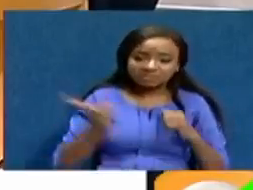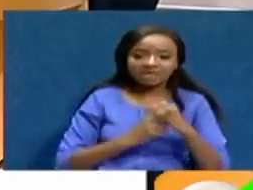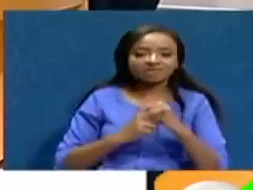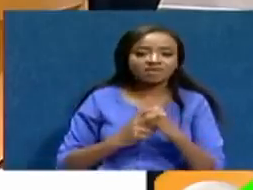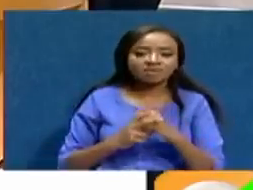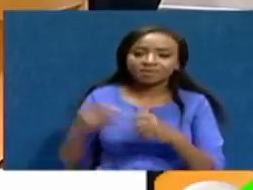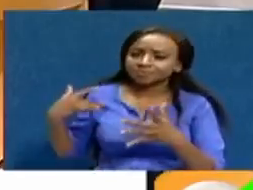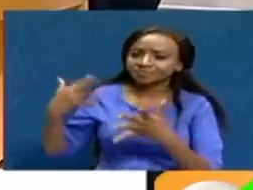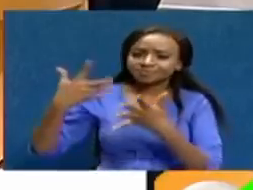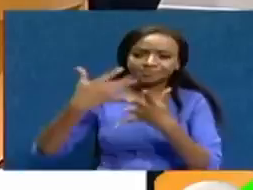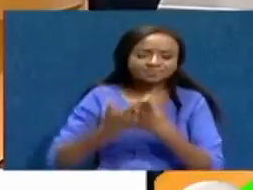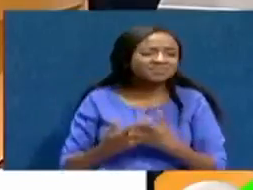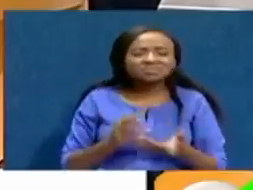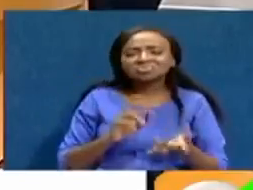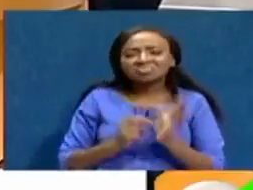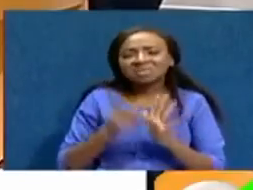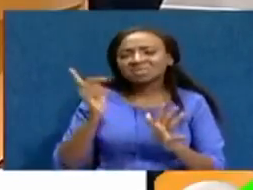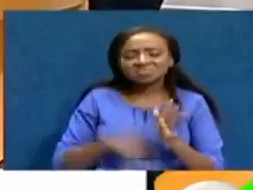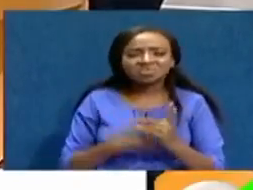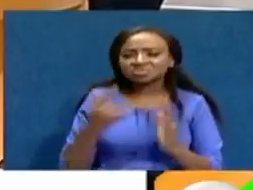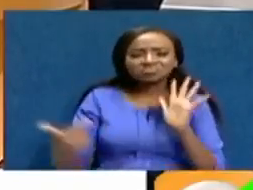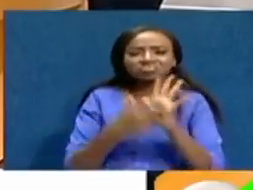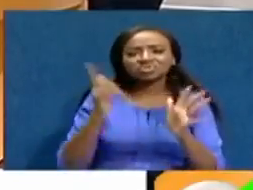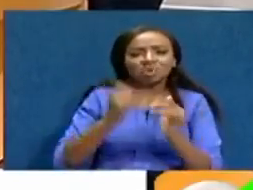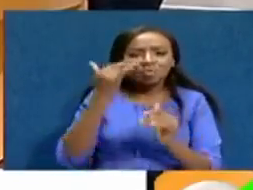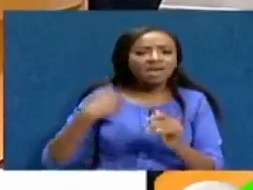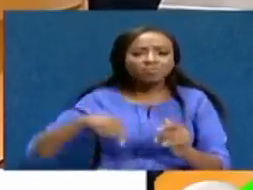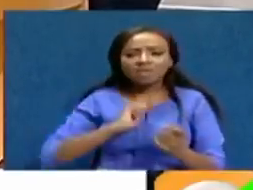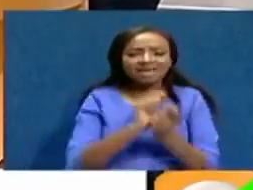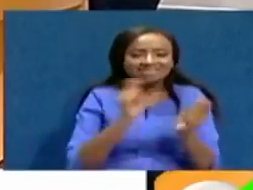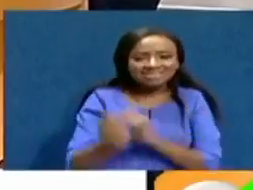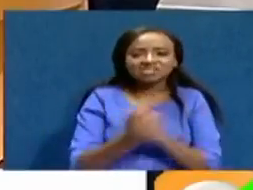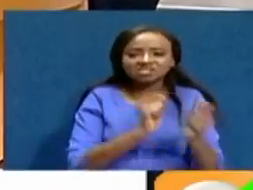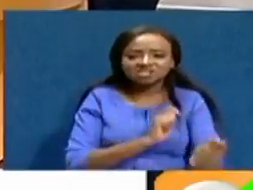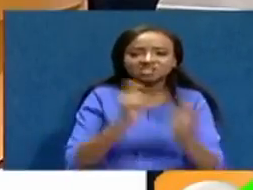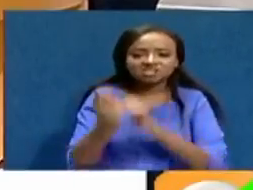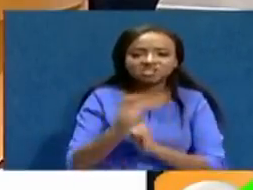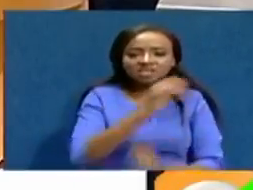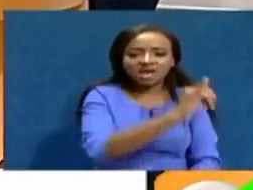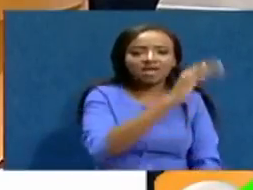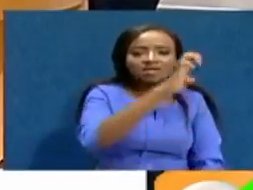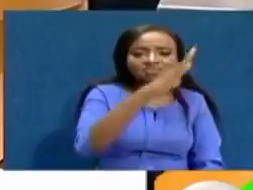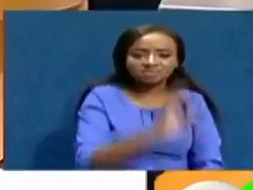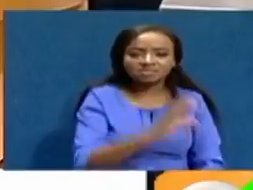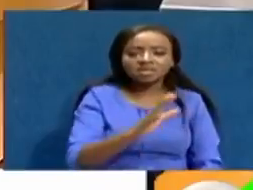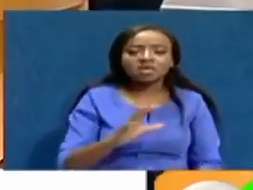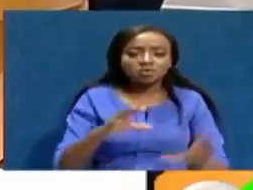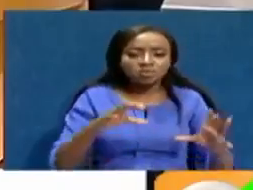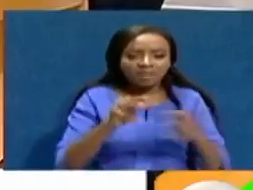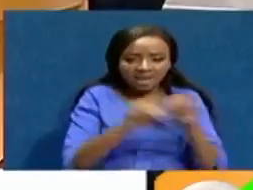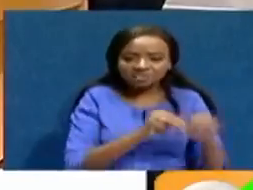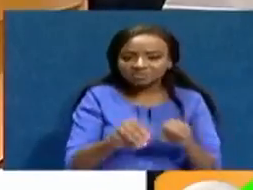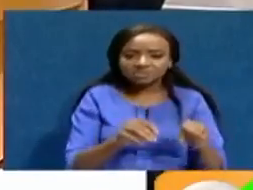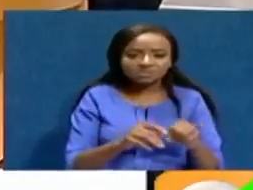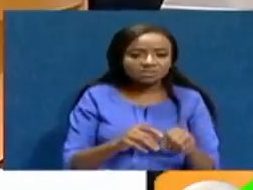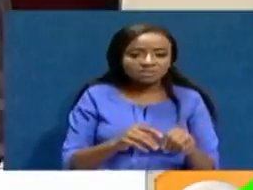up until this point. What does it say about us that we keep on changing the electoral management body for every election cycle? I mean,